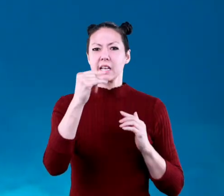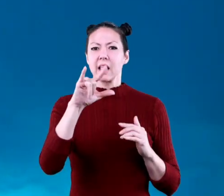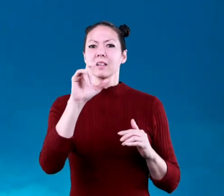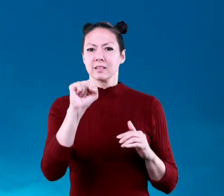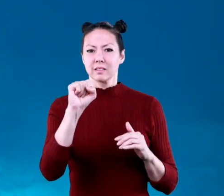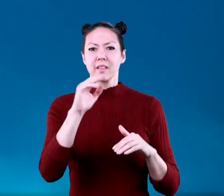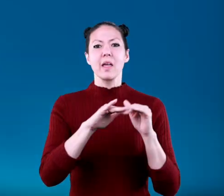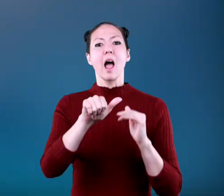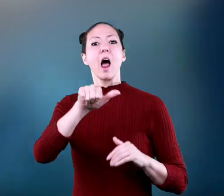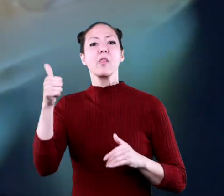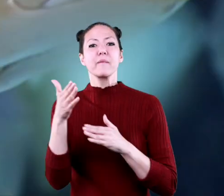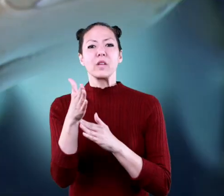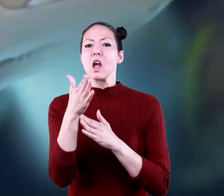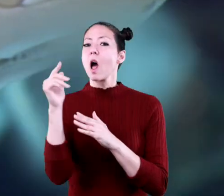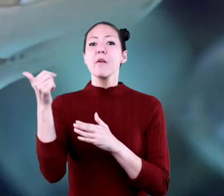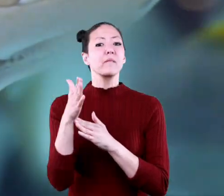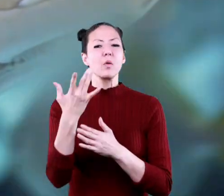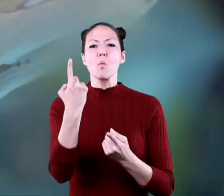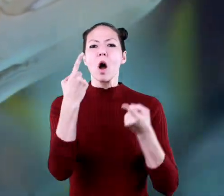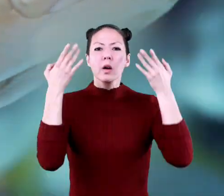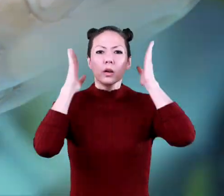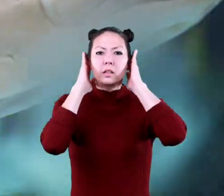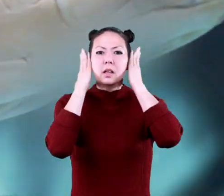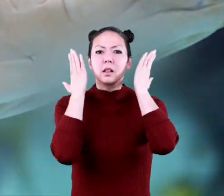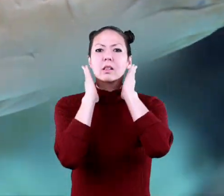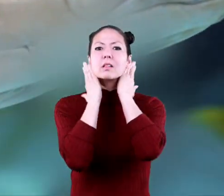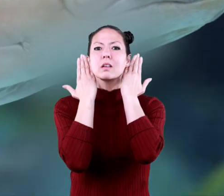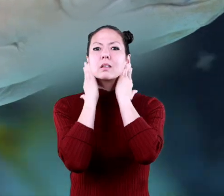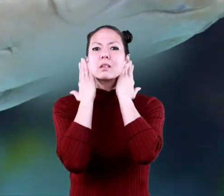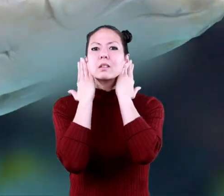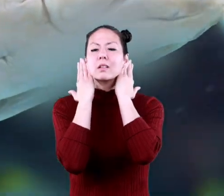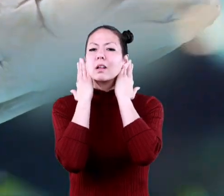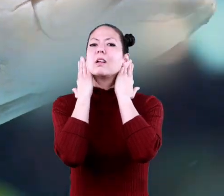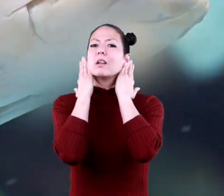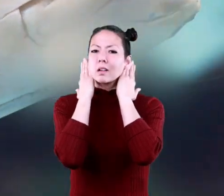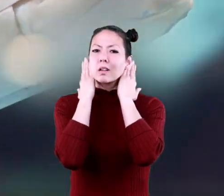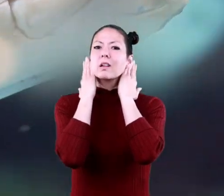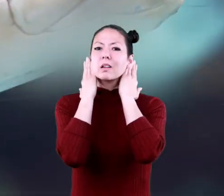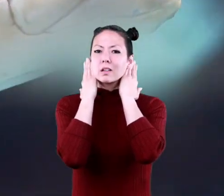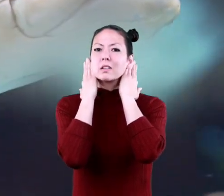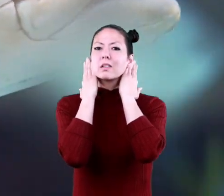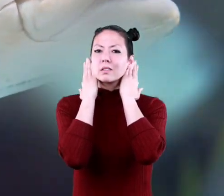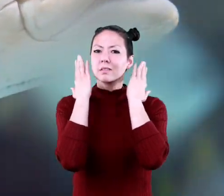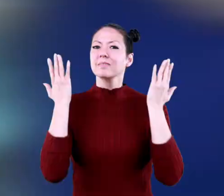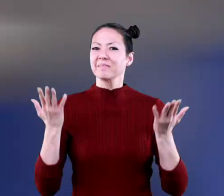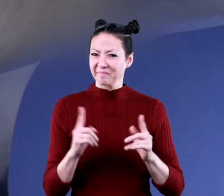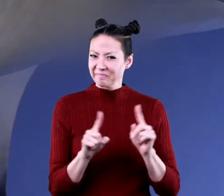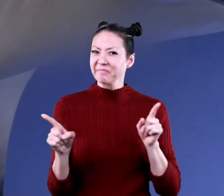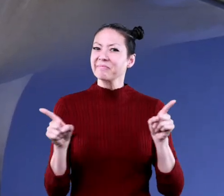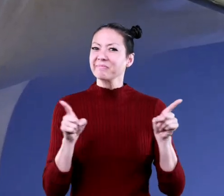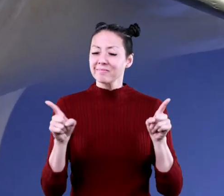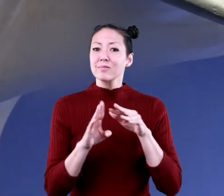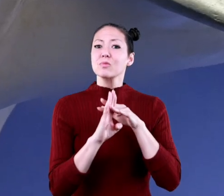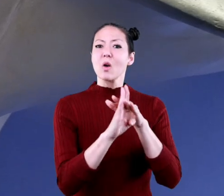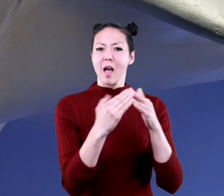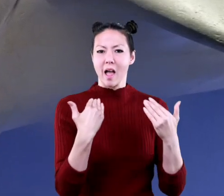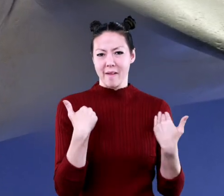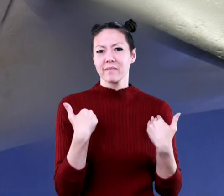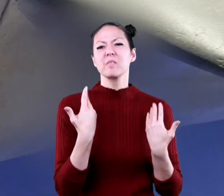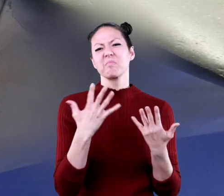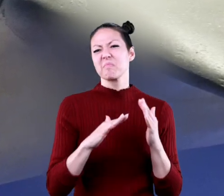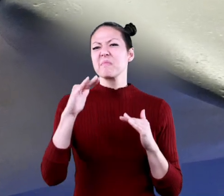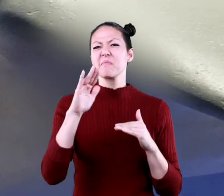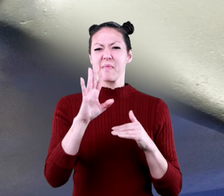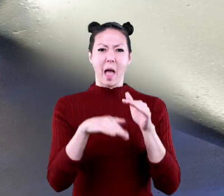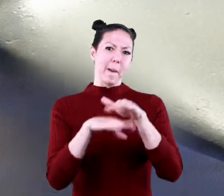other fish. Most other fish only have one gill slit on each side of their heads. But sharks have up to